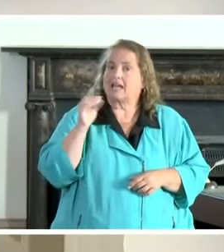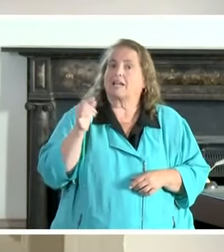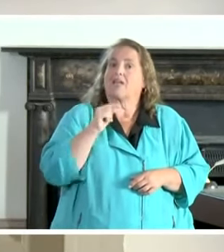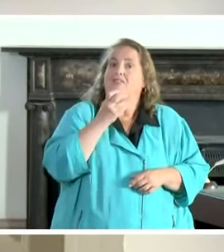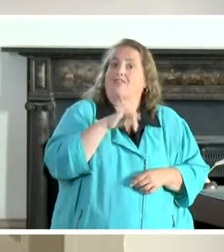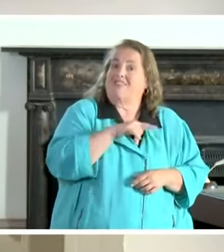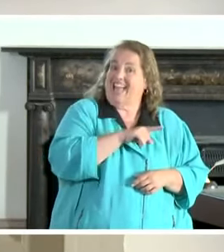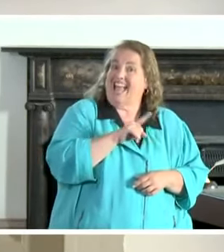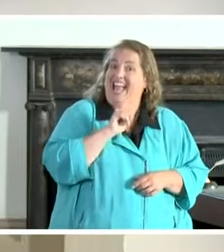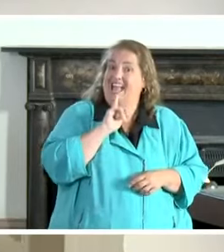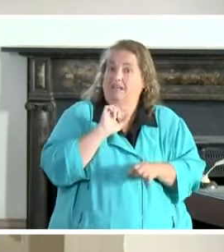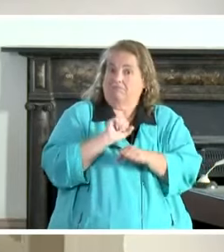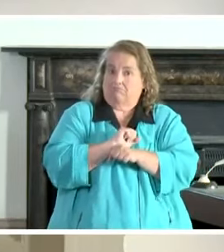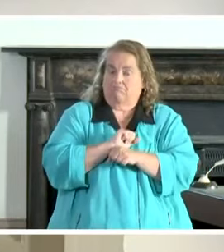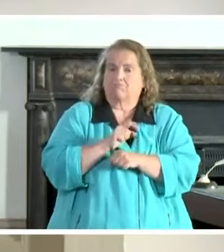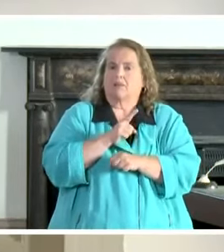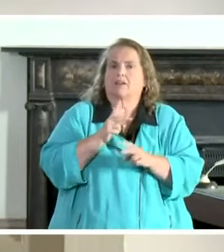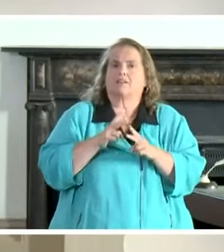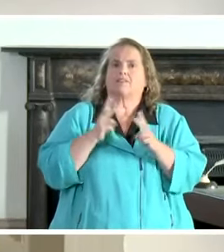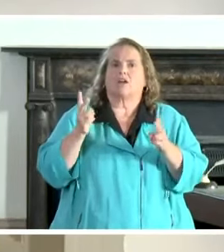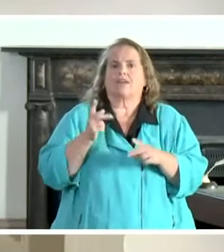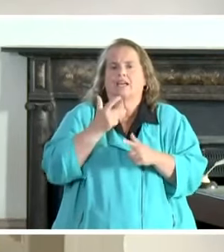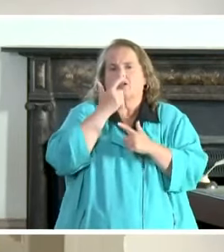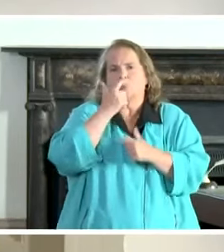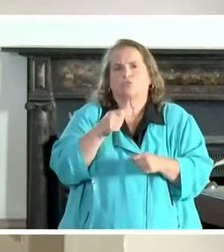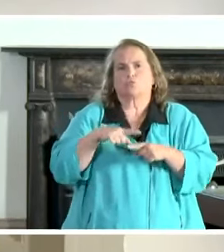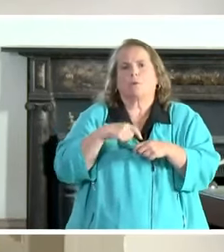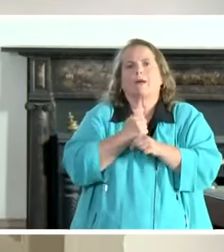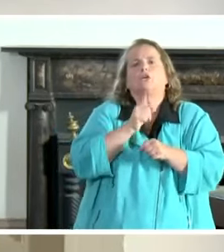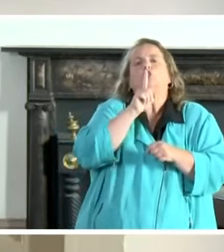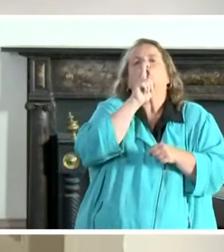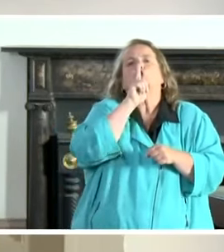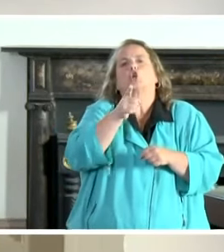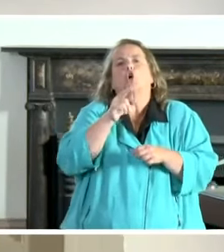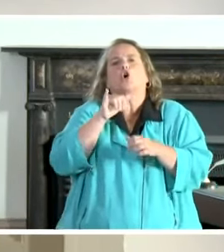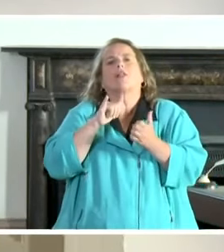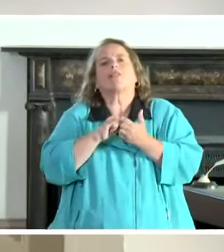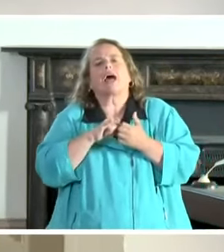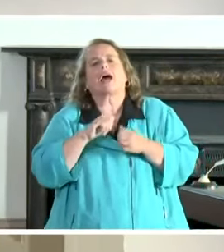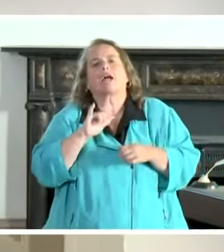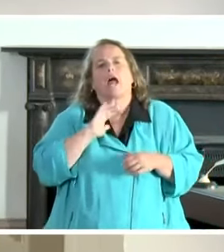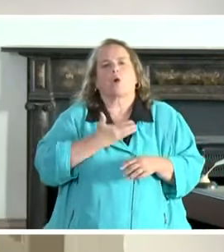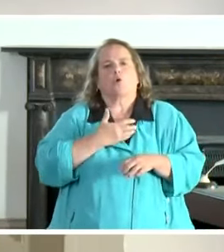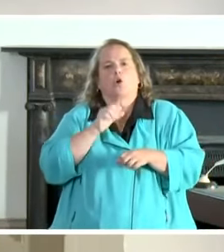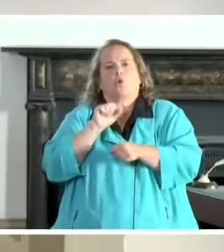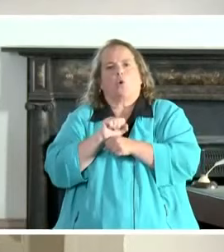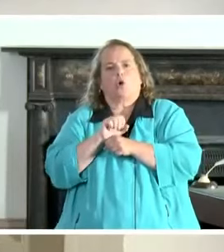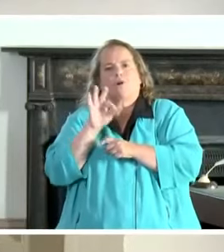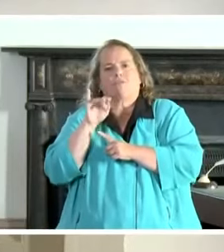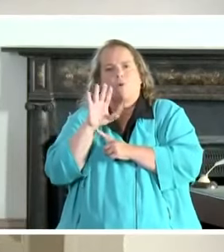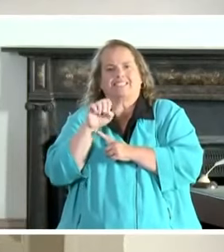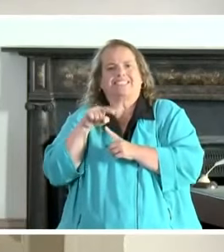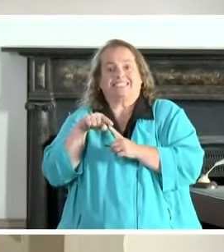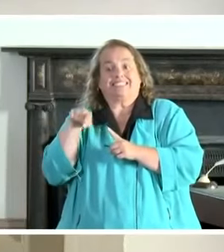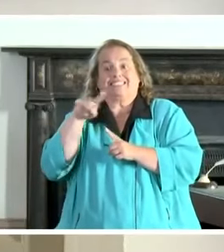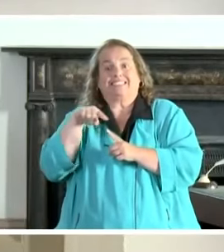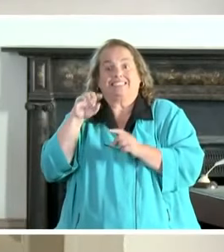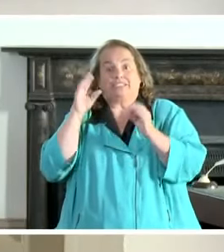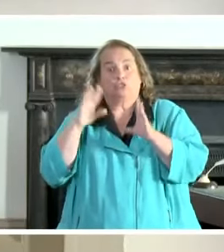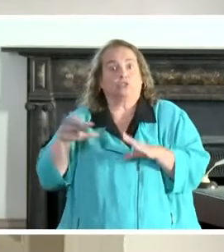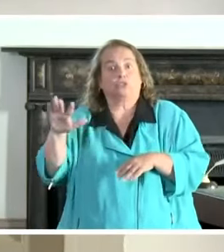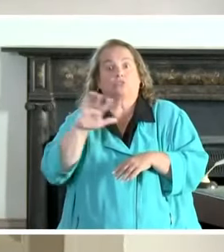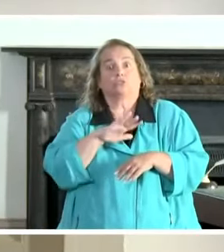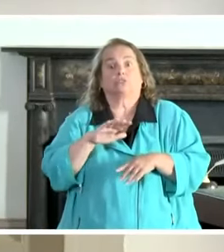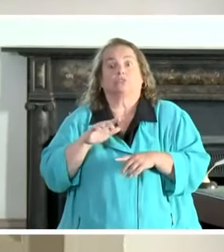actually are very interested in making sure that our workforce is safe. One of the biggest